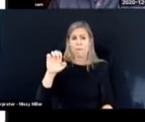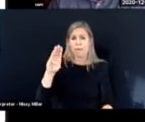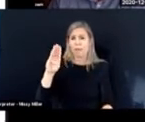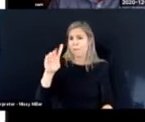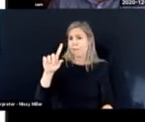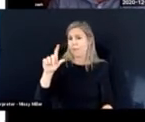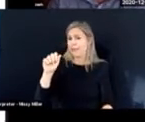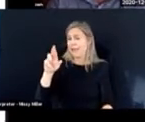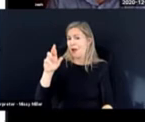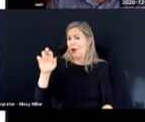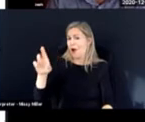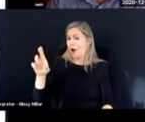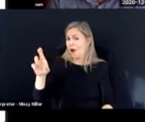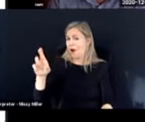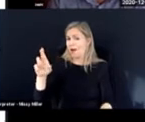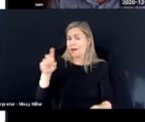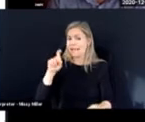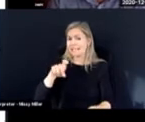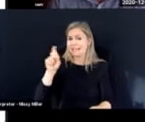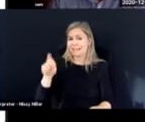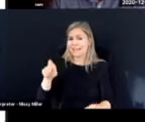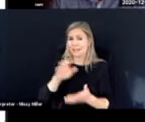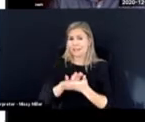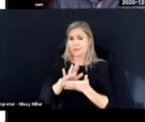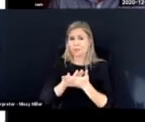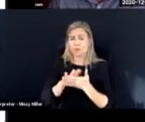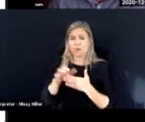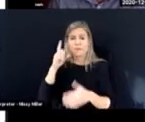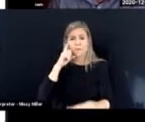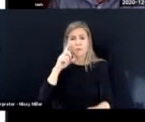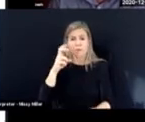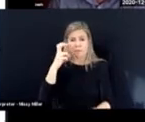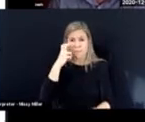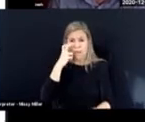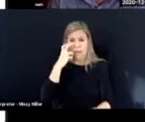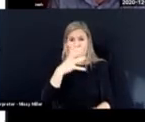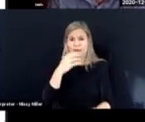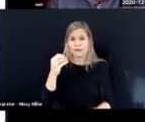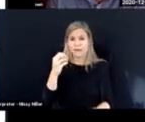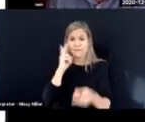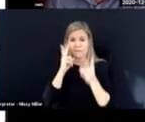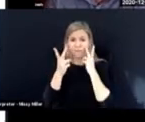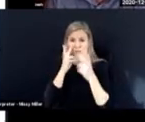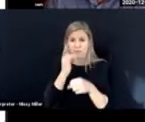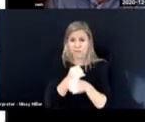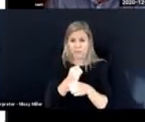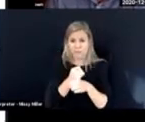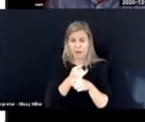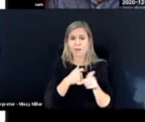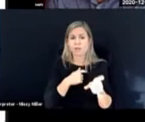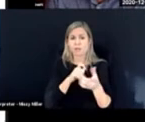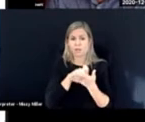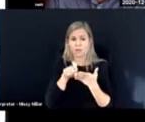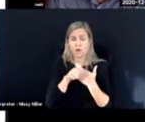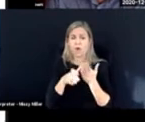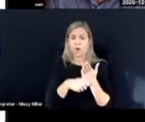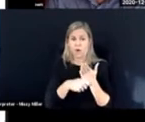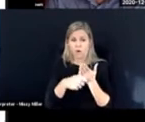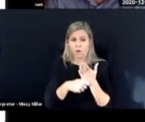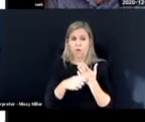who's based at the Texas School for the Blind and Visually Impaired. She wrote an article,